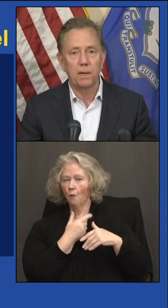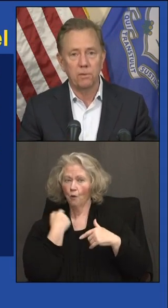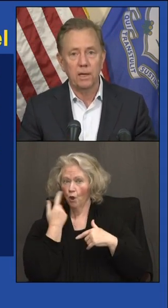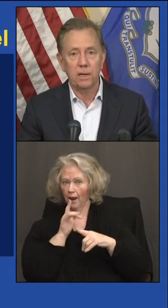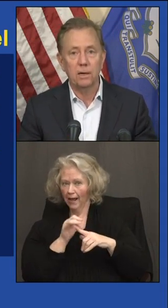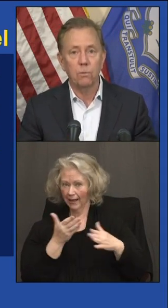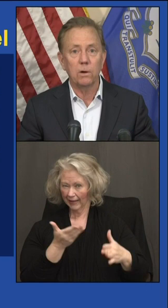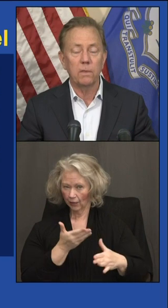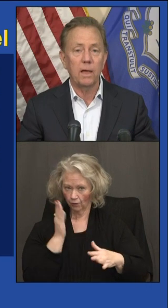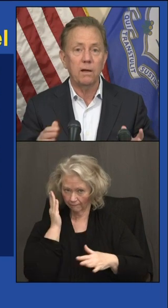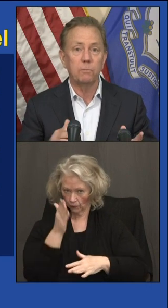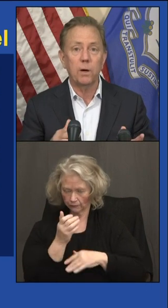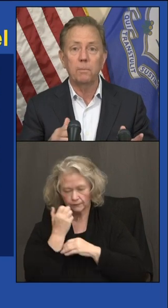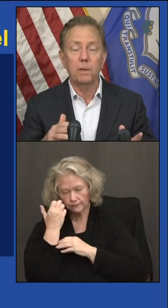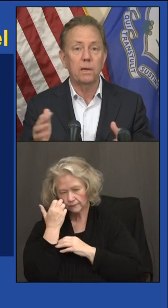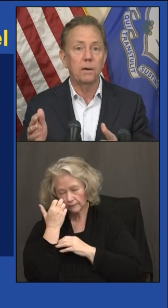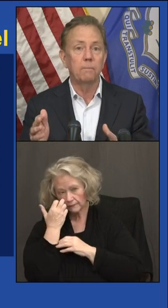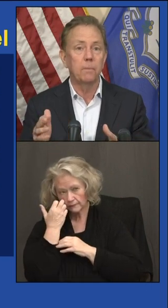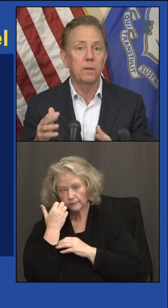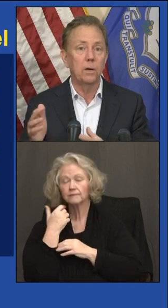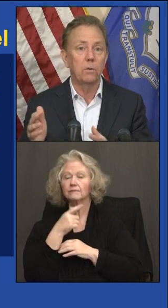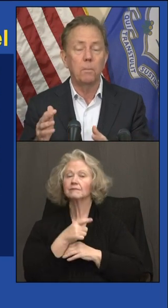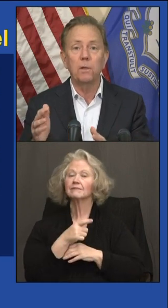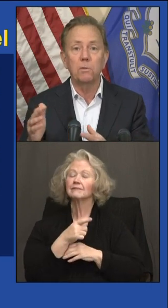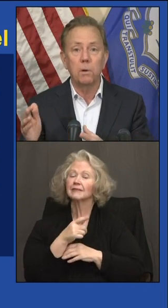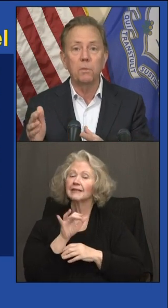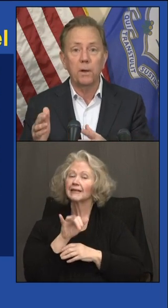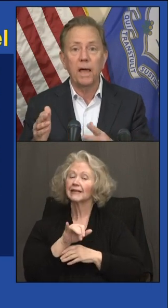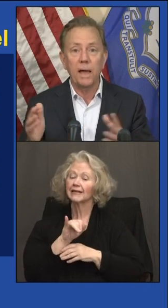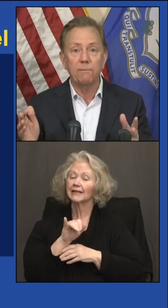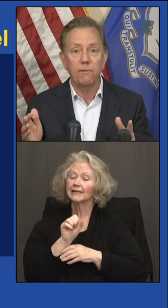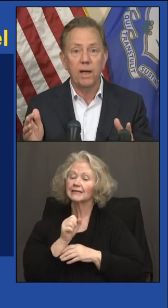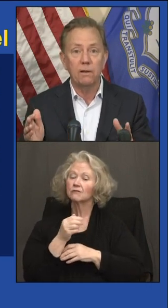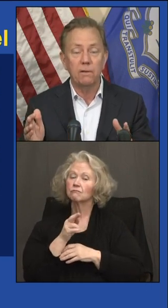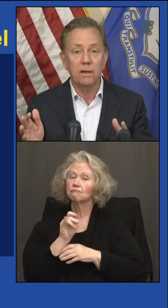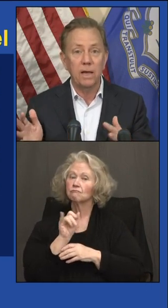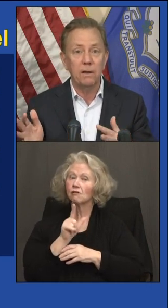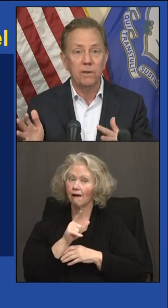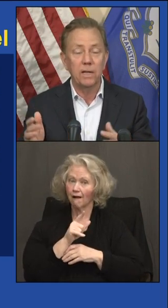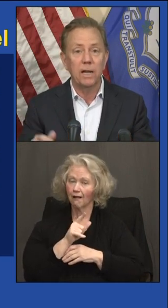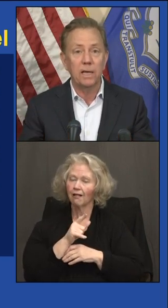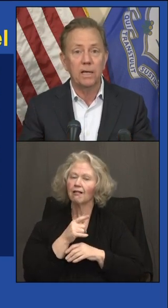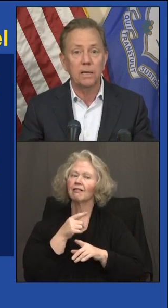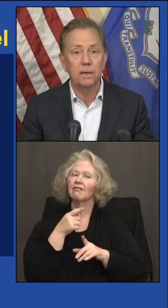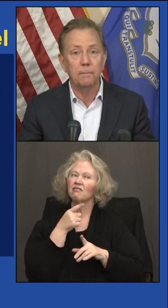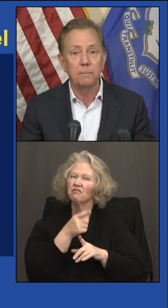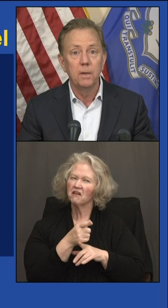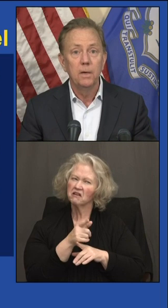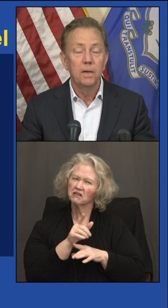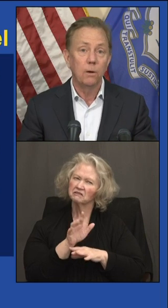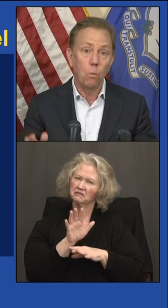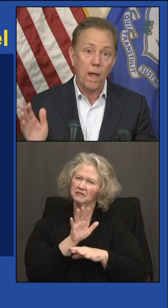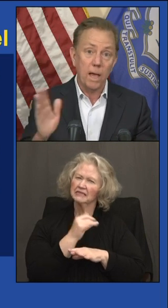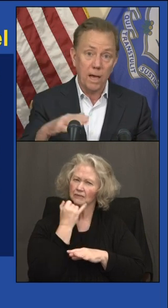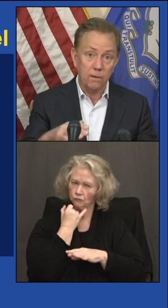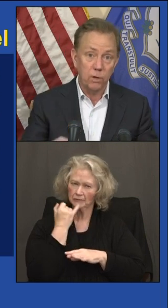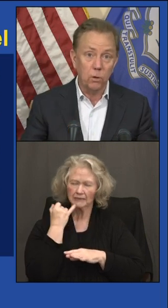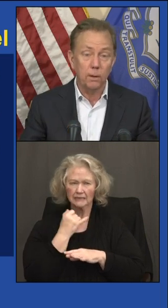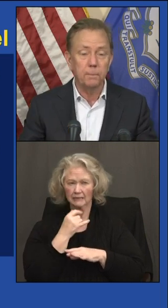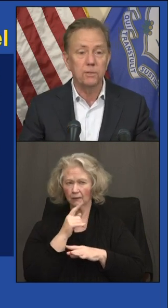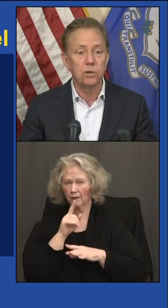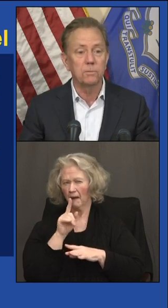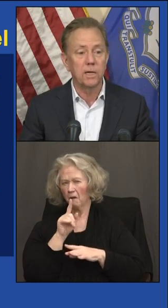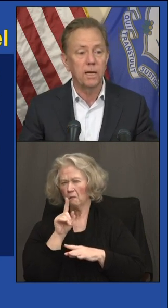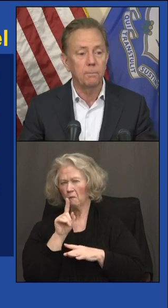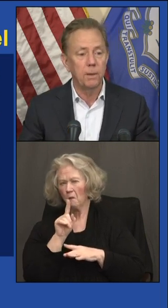example, I think, where they are probably, you know, a month, month and a half ahead of Connecticut and way ahead of